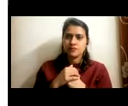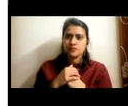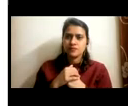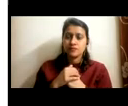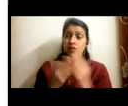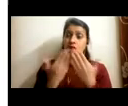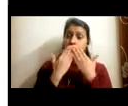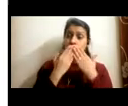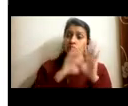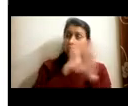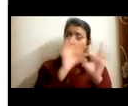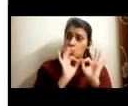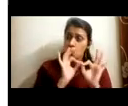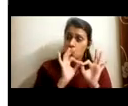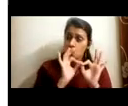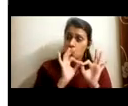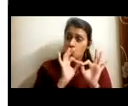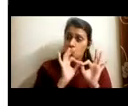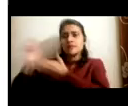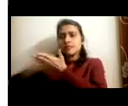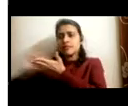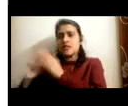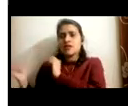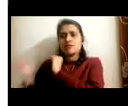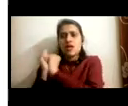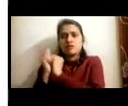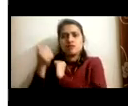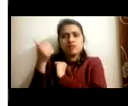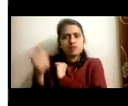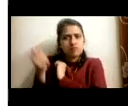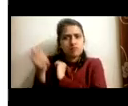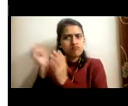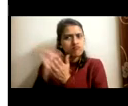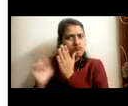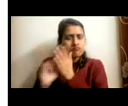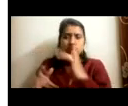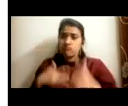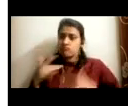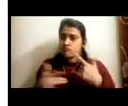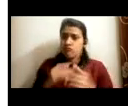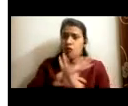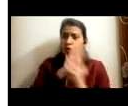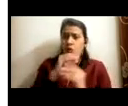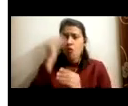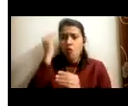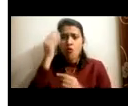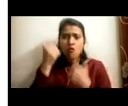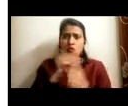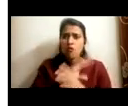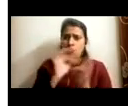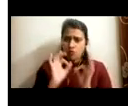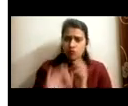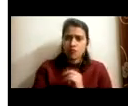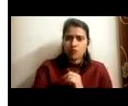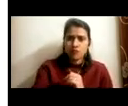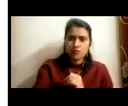using a scribe, etc. But, and he has an aspiration, he's all into wanting to become